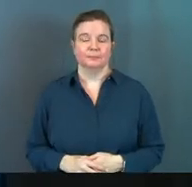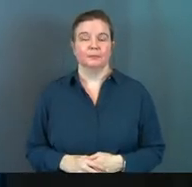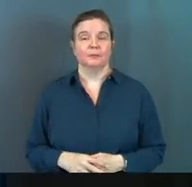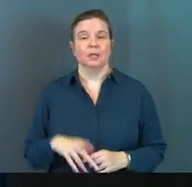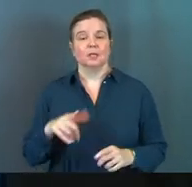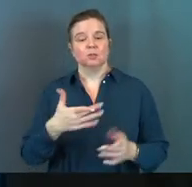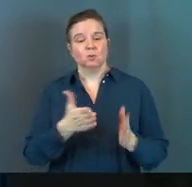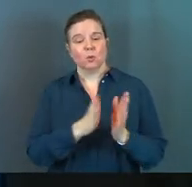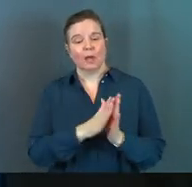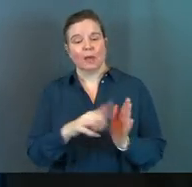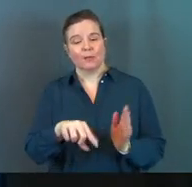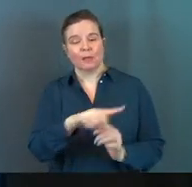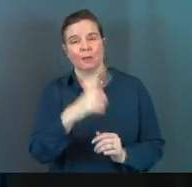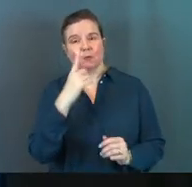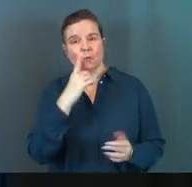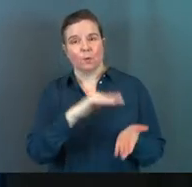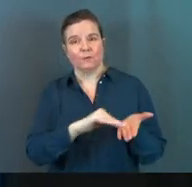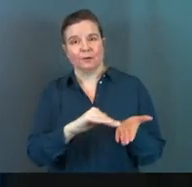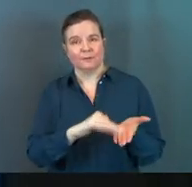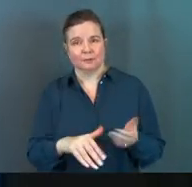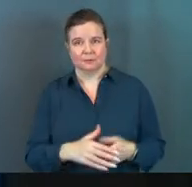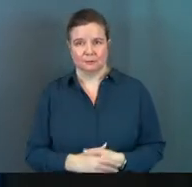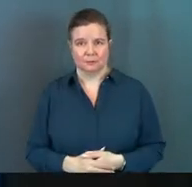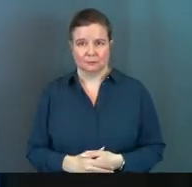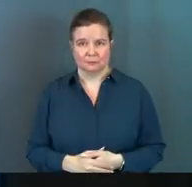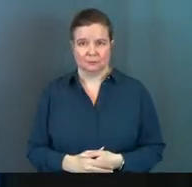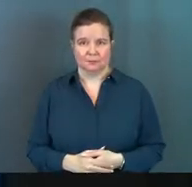And she would ask them for forgiveness.